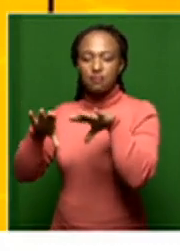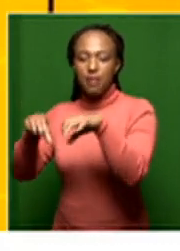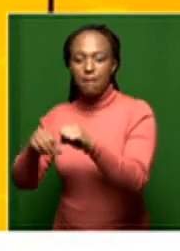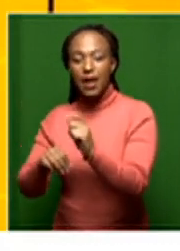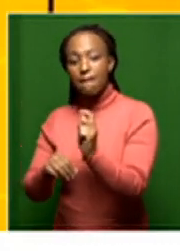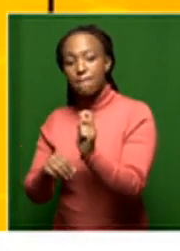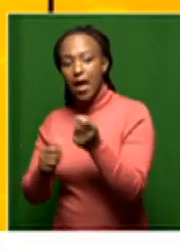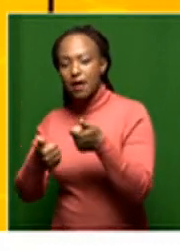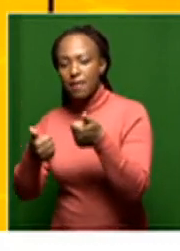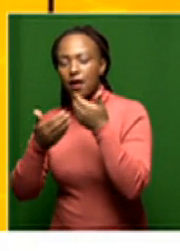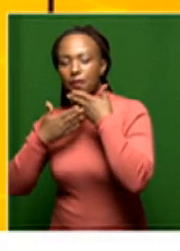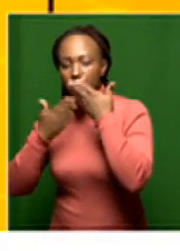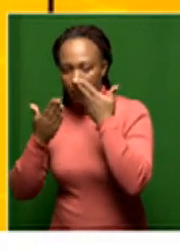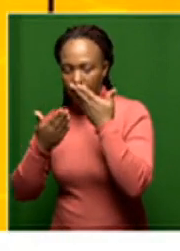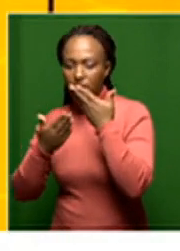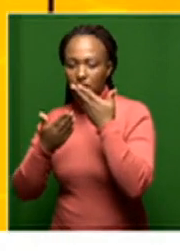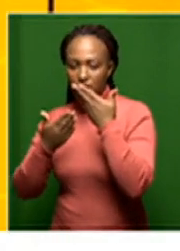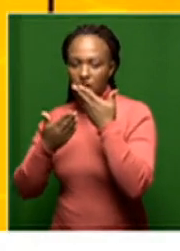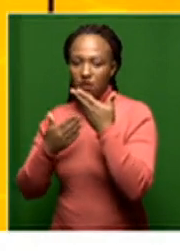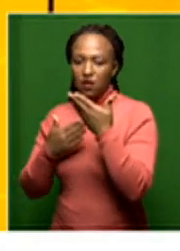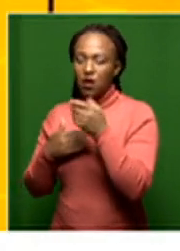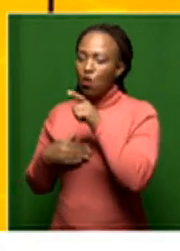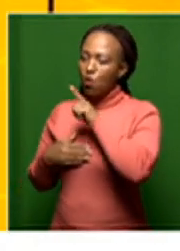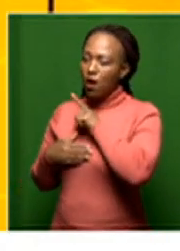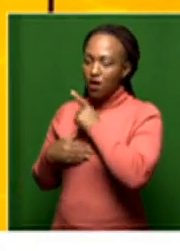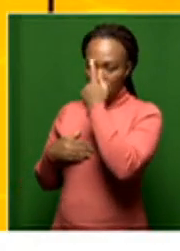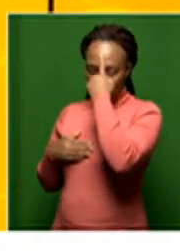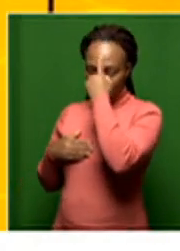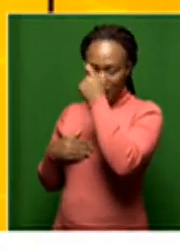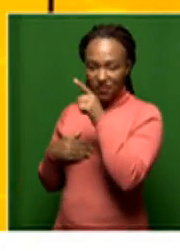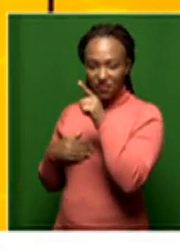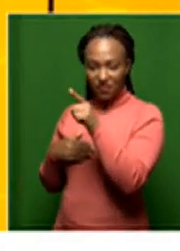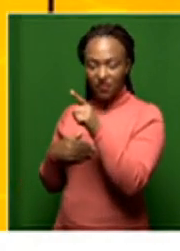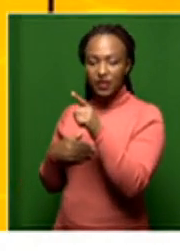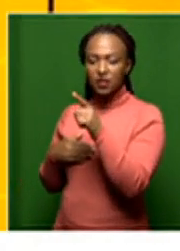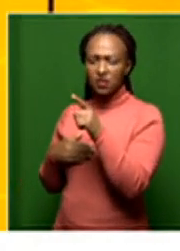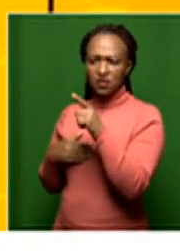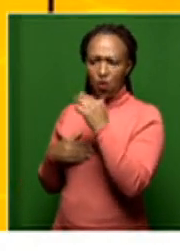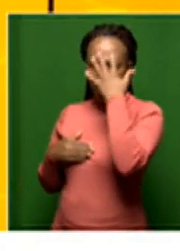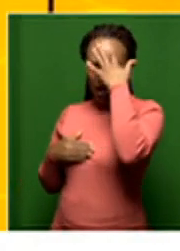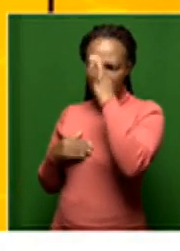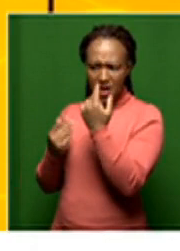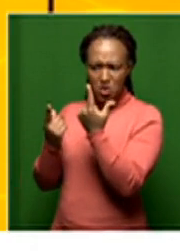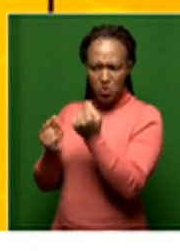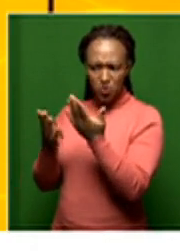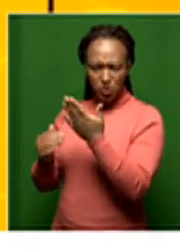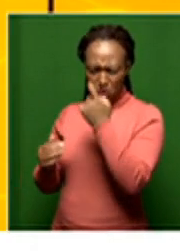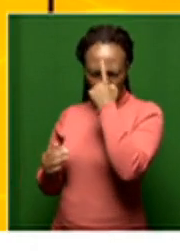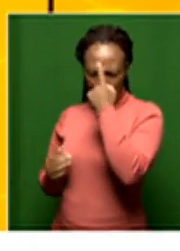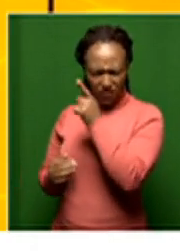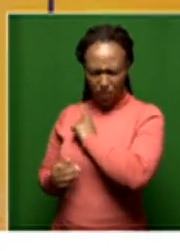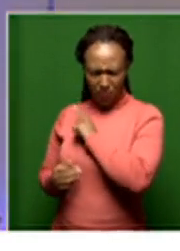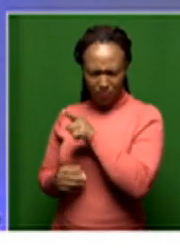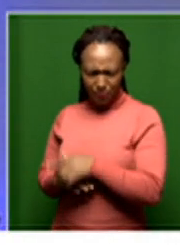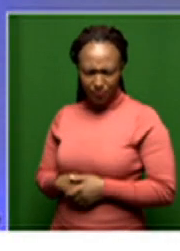if one reads it carefully. So why do you believe government is actually taking the route that they are? Yes,